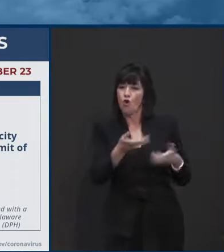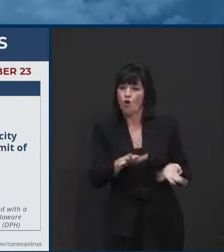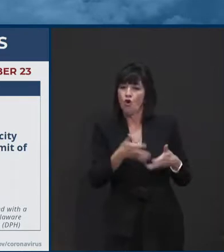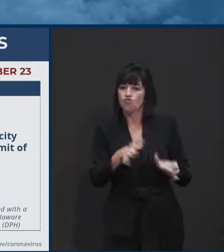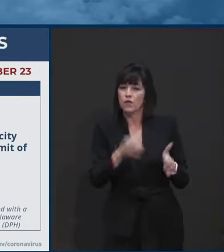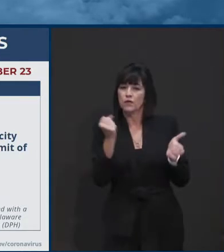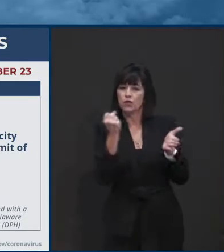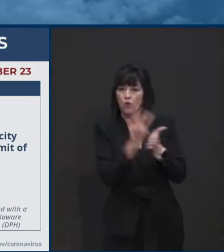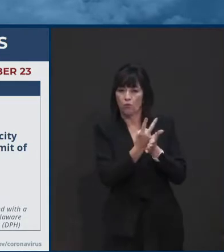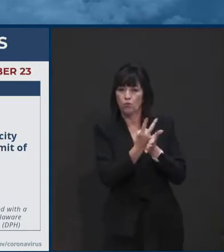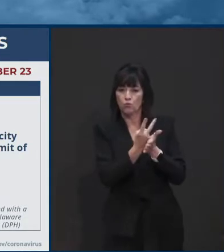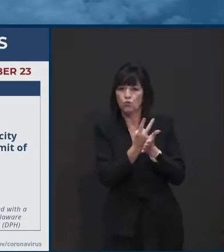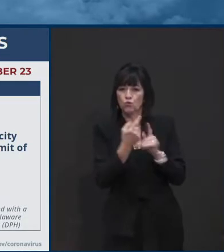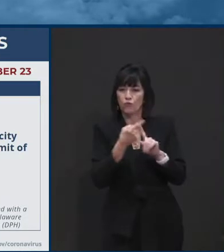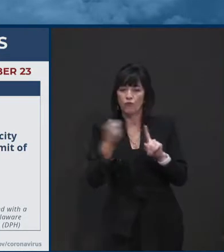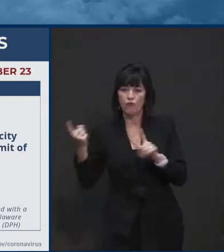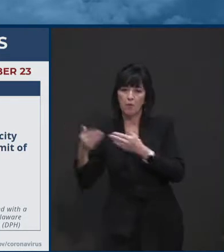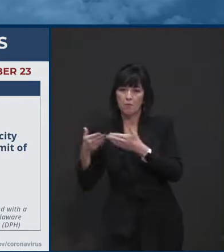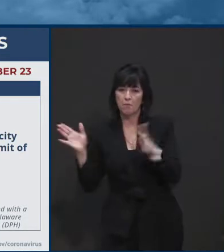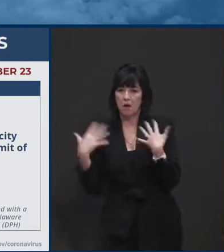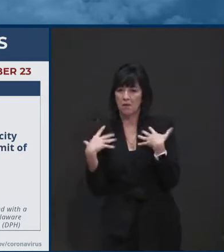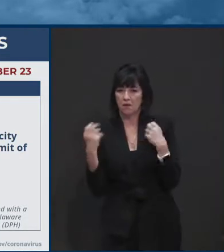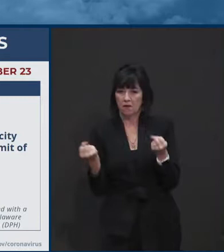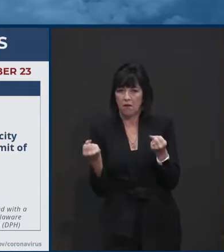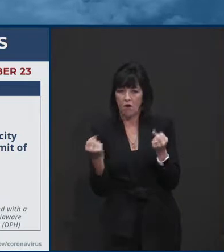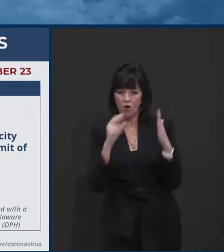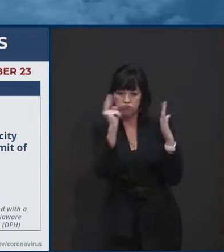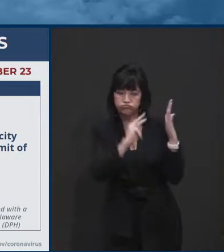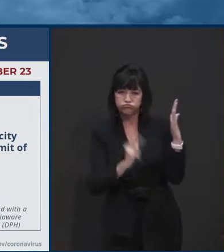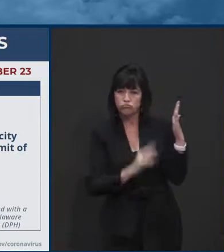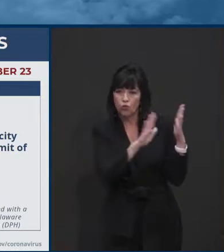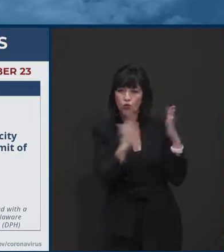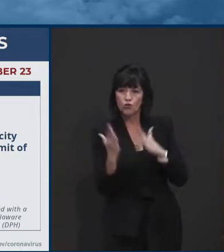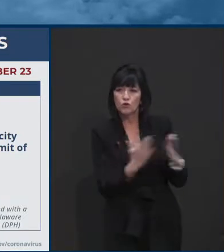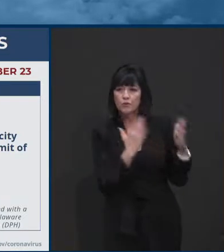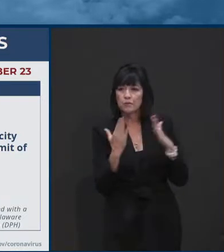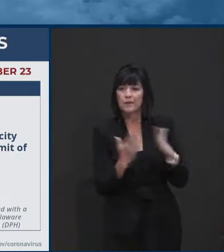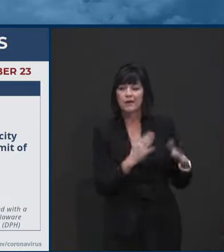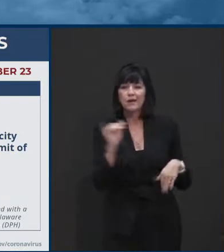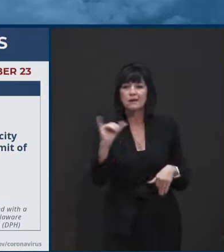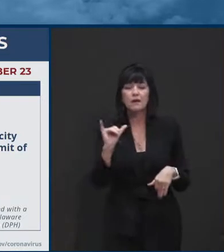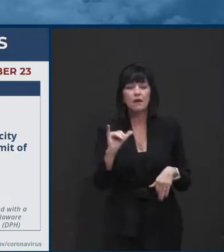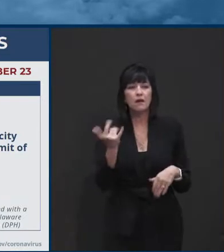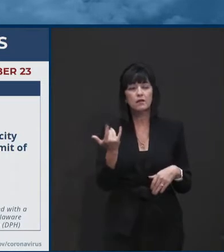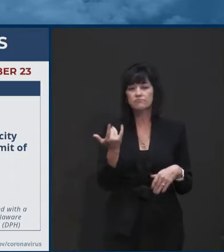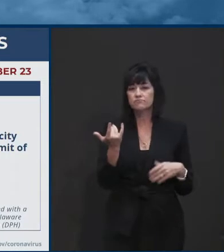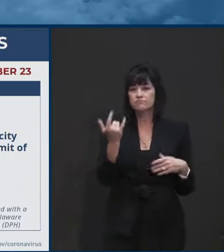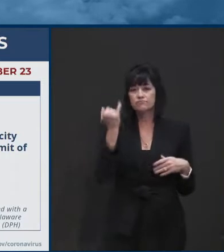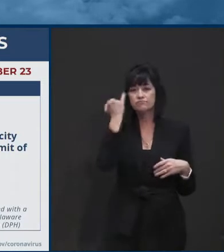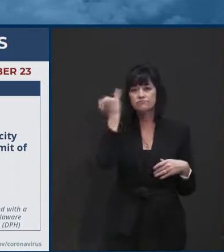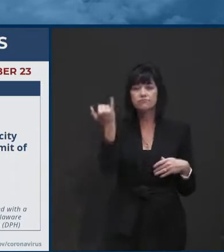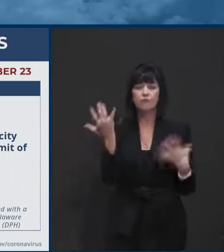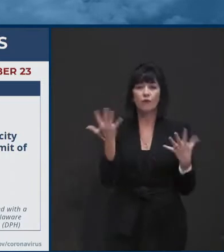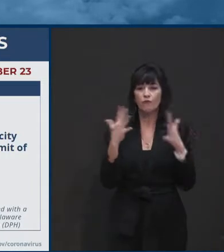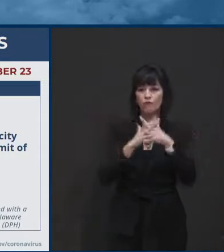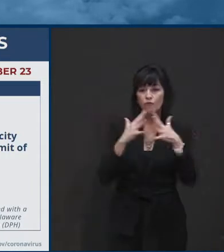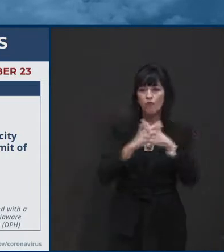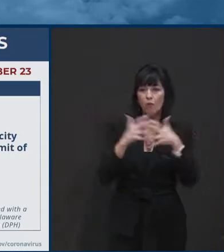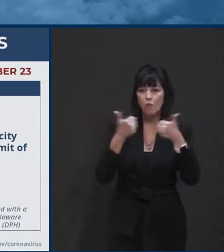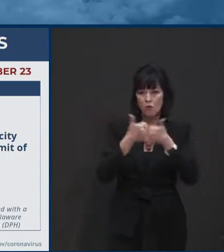public health plans that will be, like football games come to mind, will be able to operate